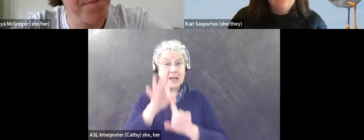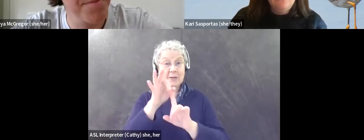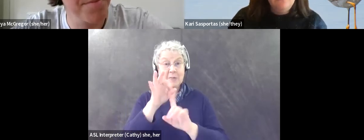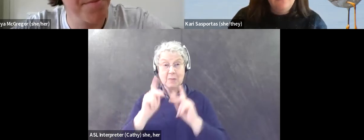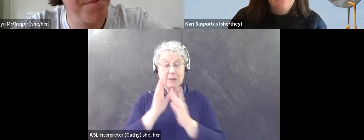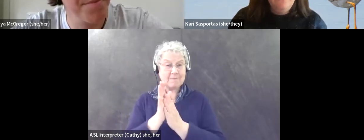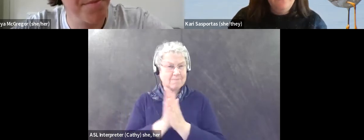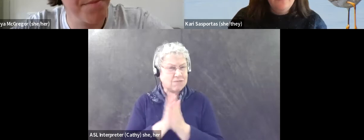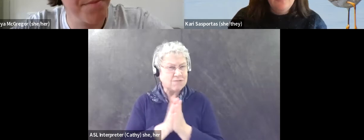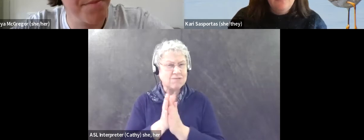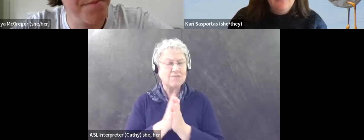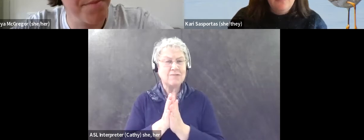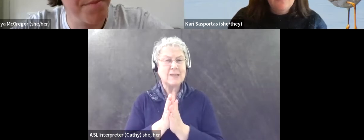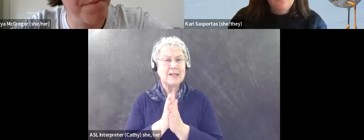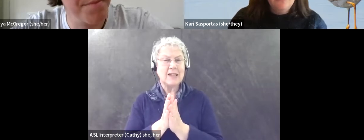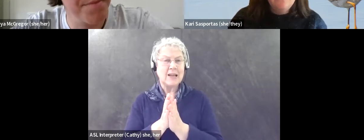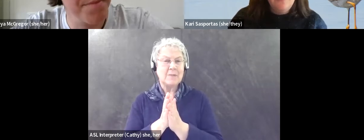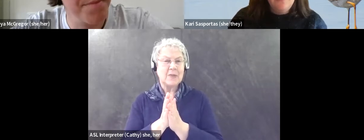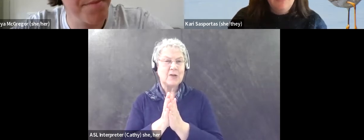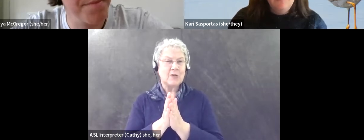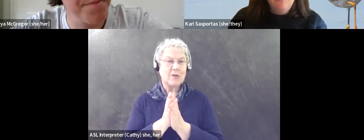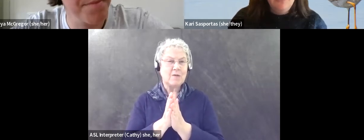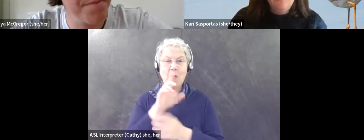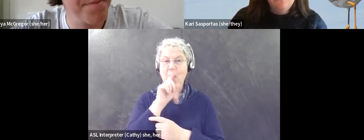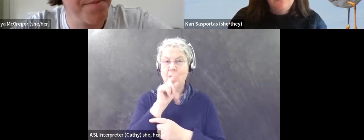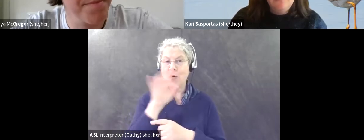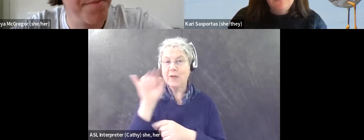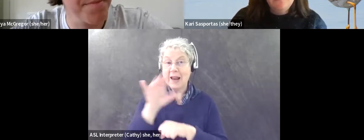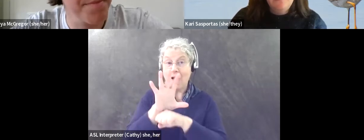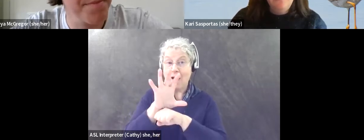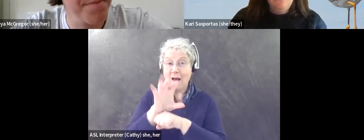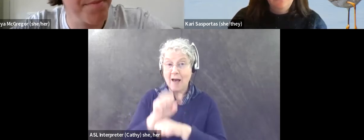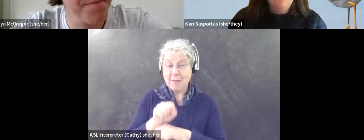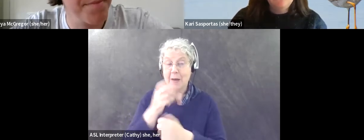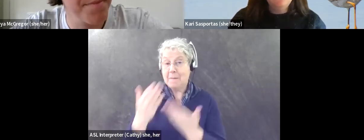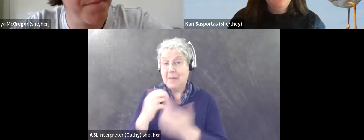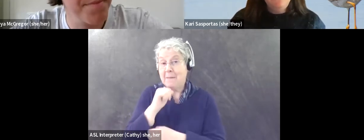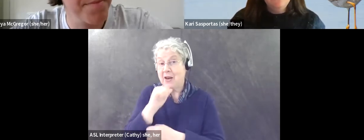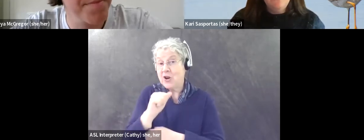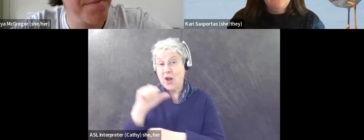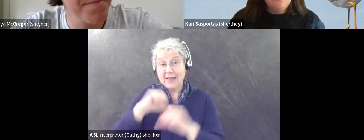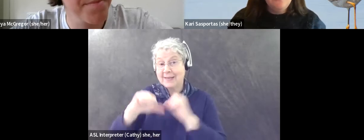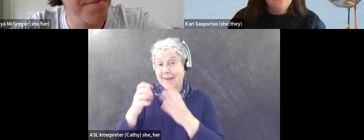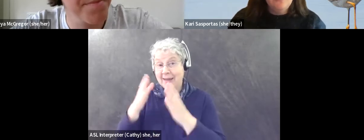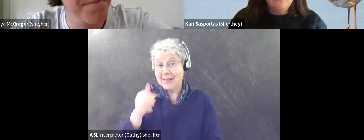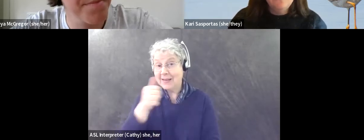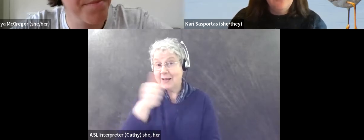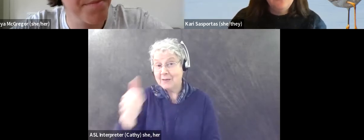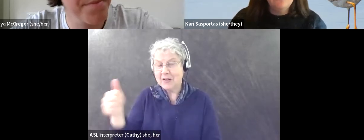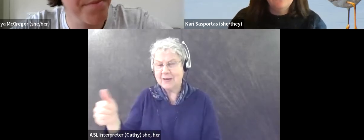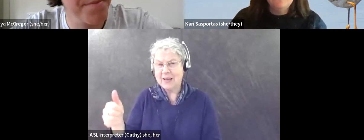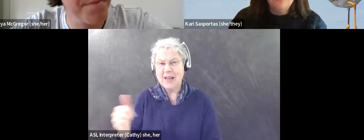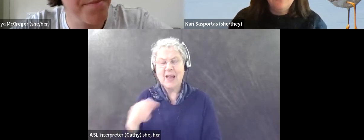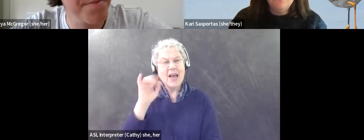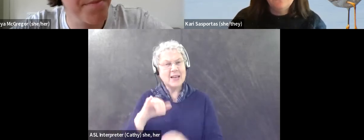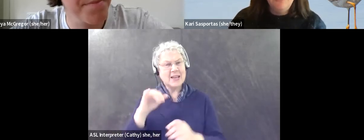passion, um, for birding as a hobby, but may not be scientists. Um, because for me, the connotation of the word conservation